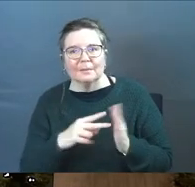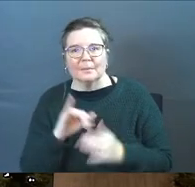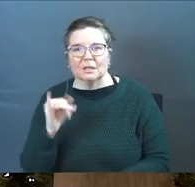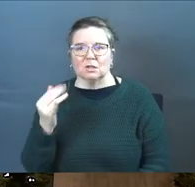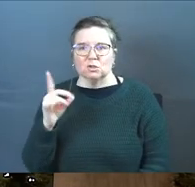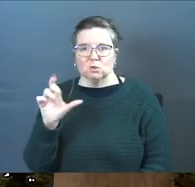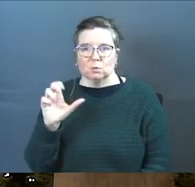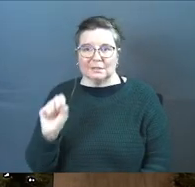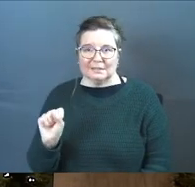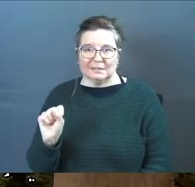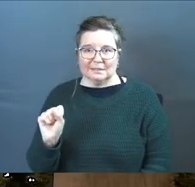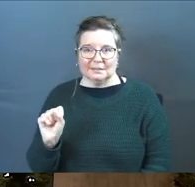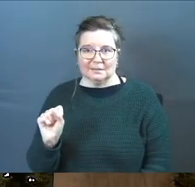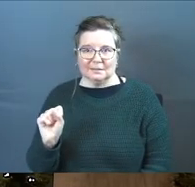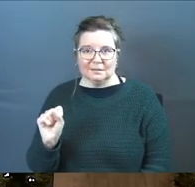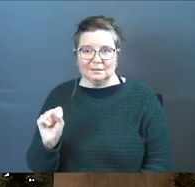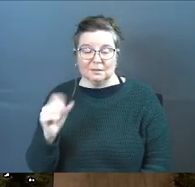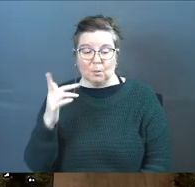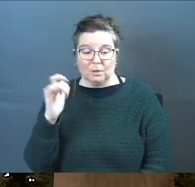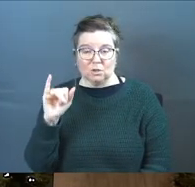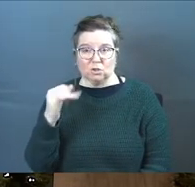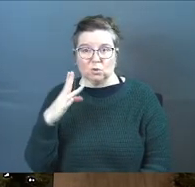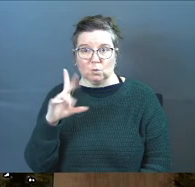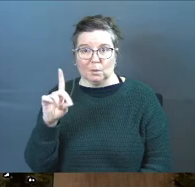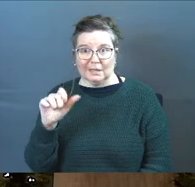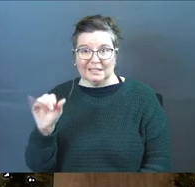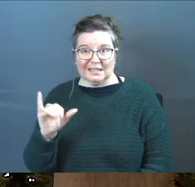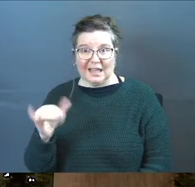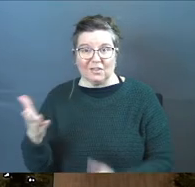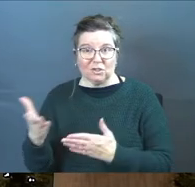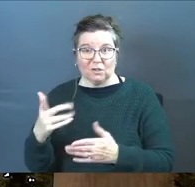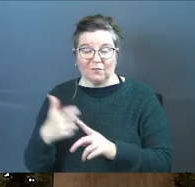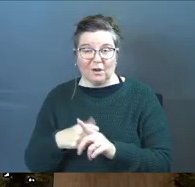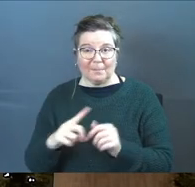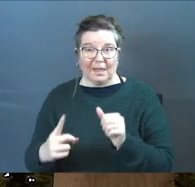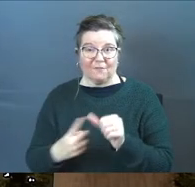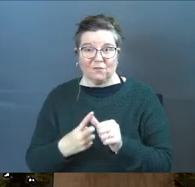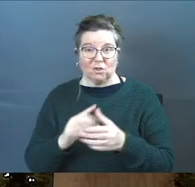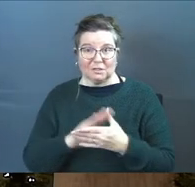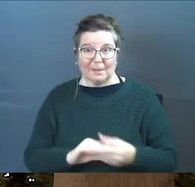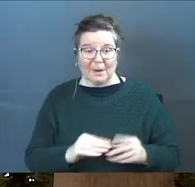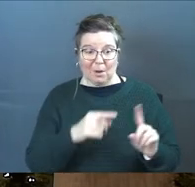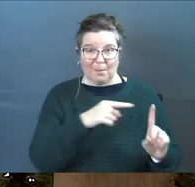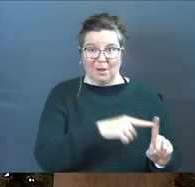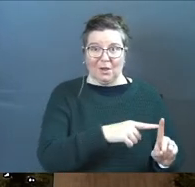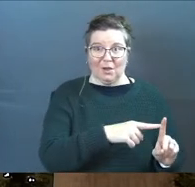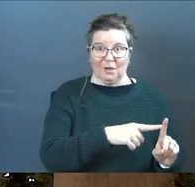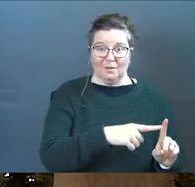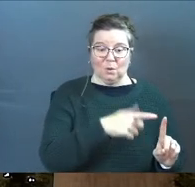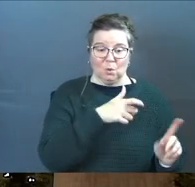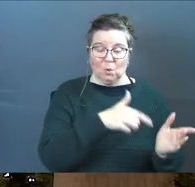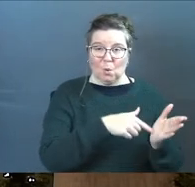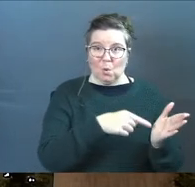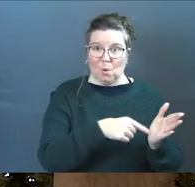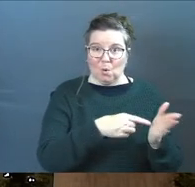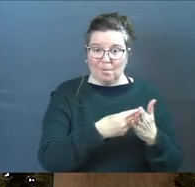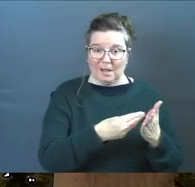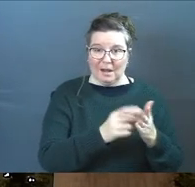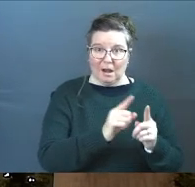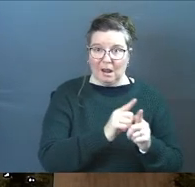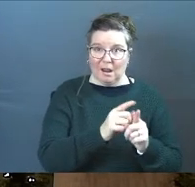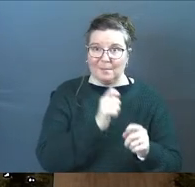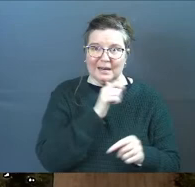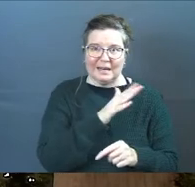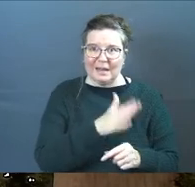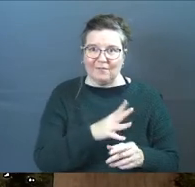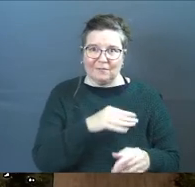means Judas there because Judas is like that servant from the very first parable who did the things and followed Jesus around